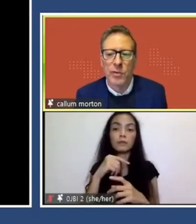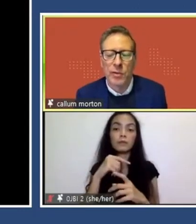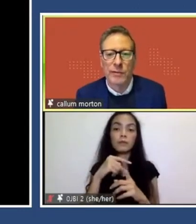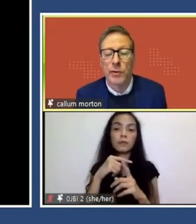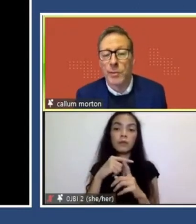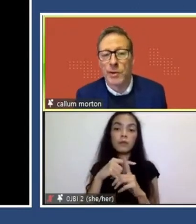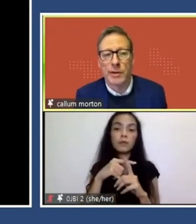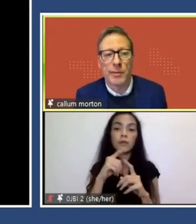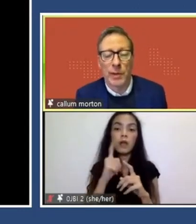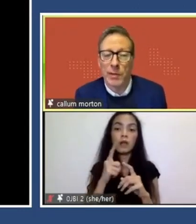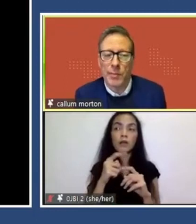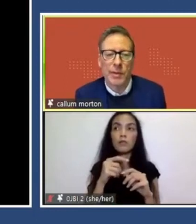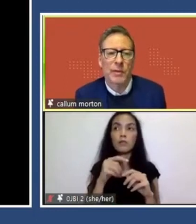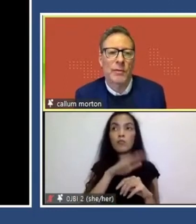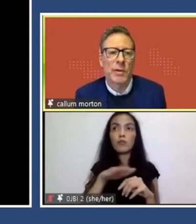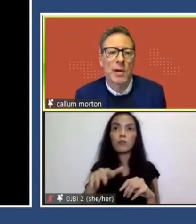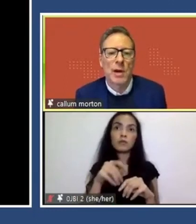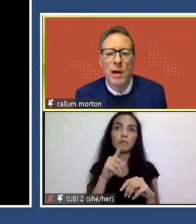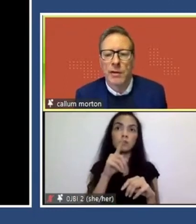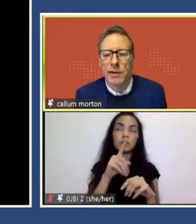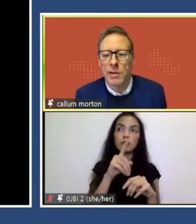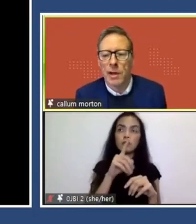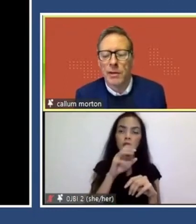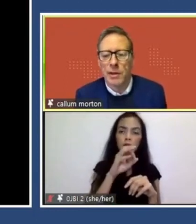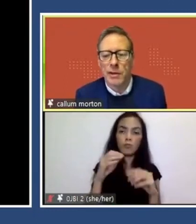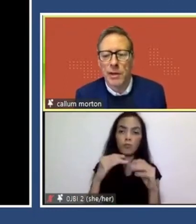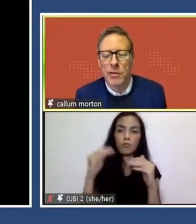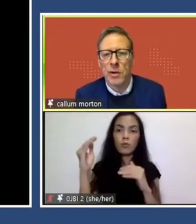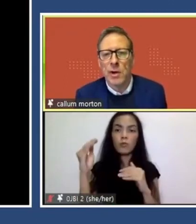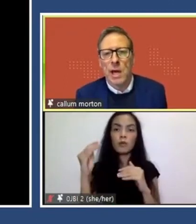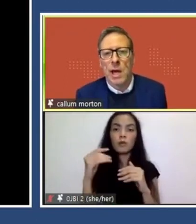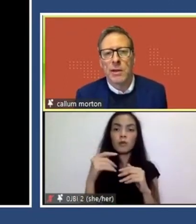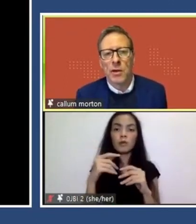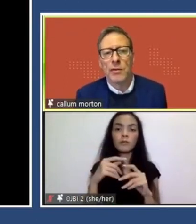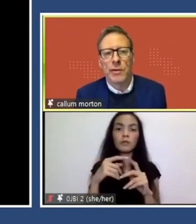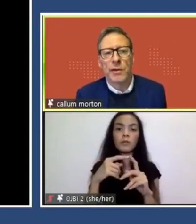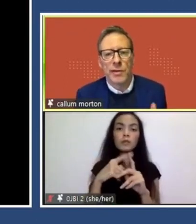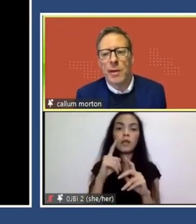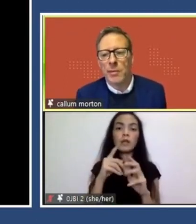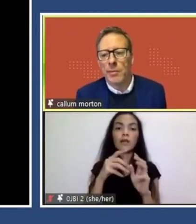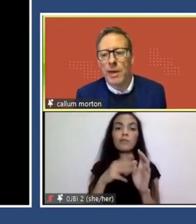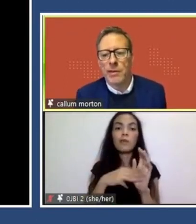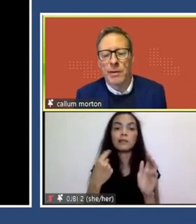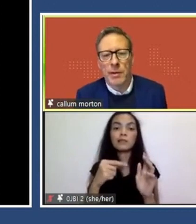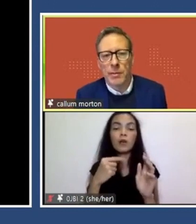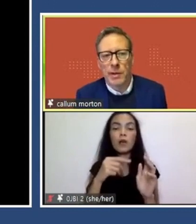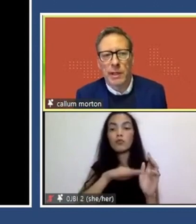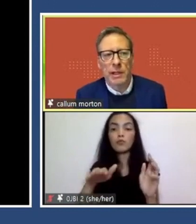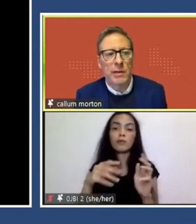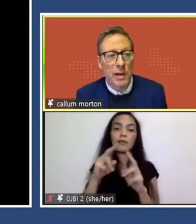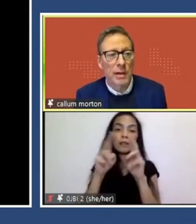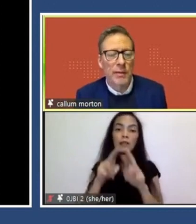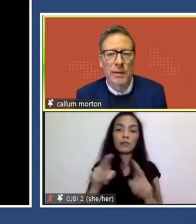,000 students and 40% plus percent of which are international. And it's known for its STEM-based